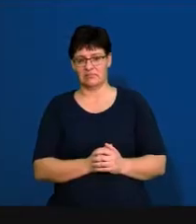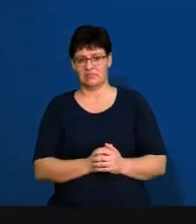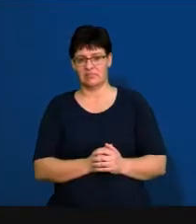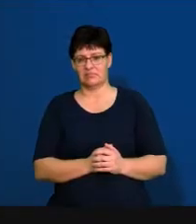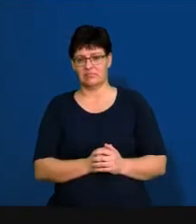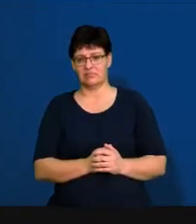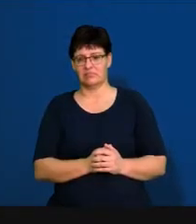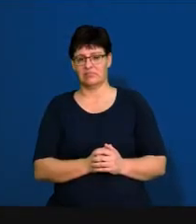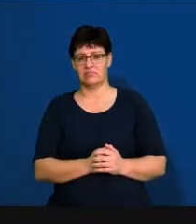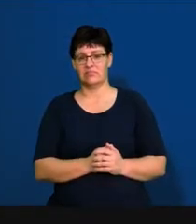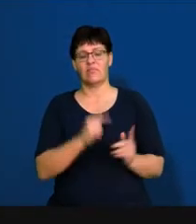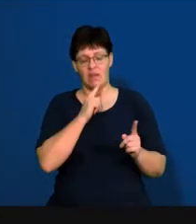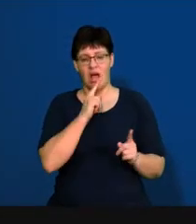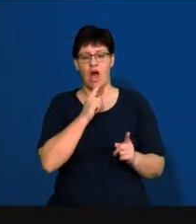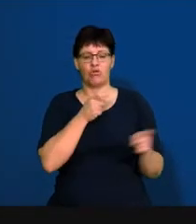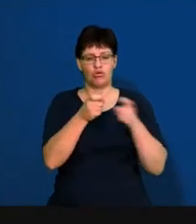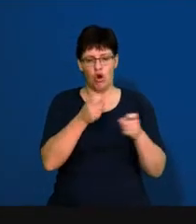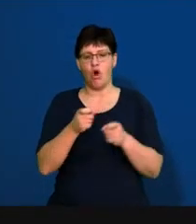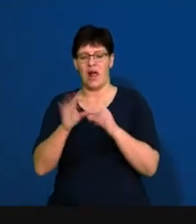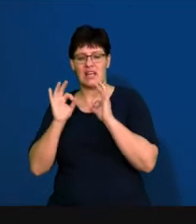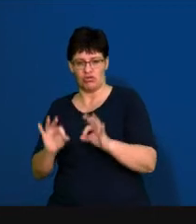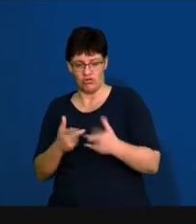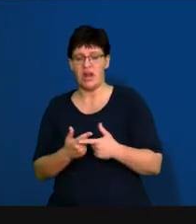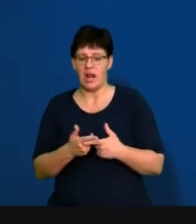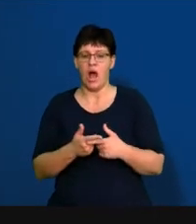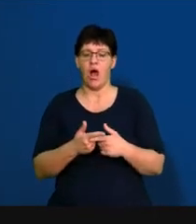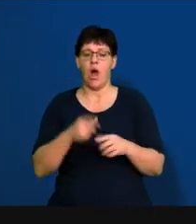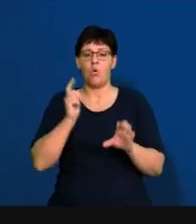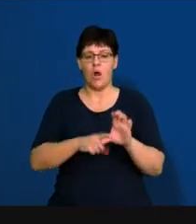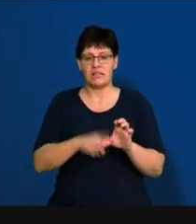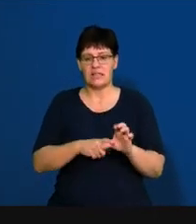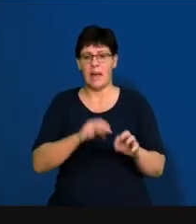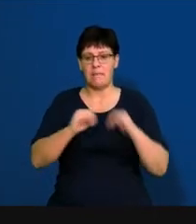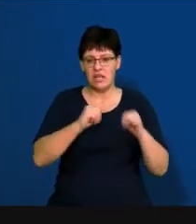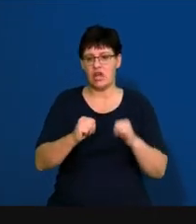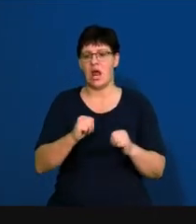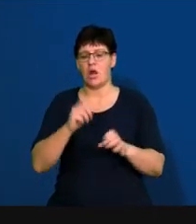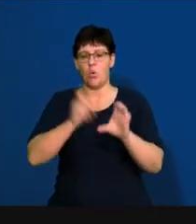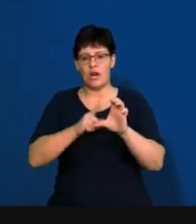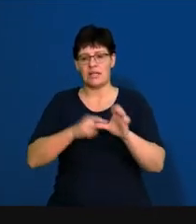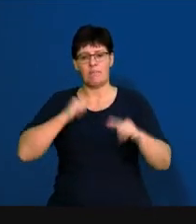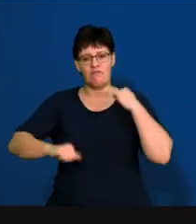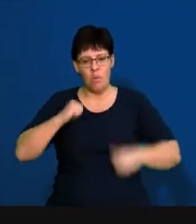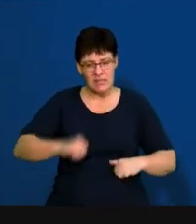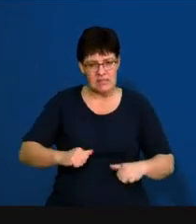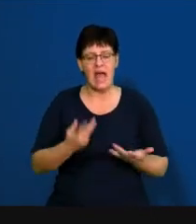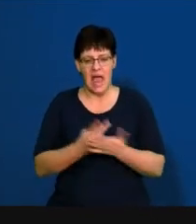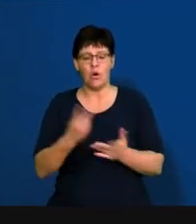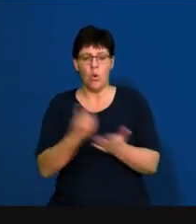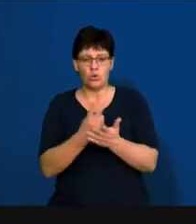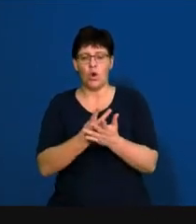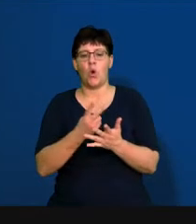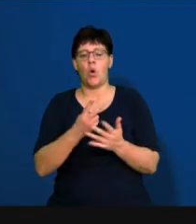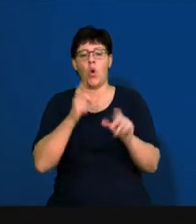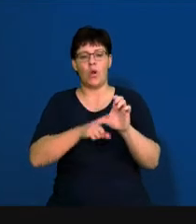So that's quality control and quality assurance, and we've got quality management versus quality performance. Then we've got our quality management